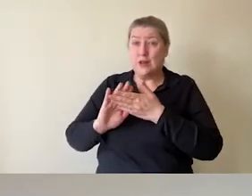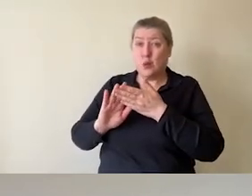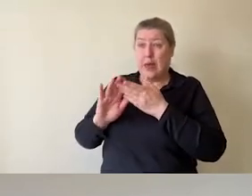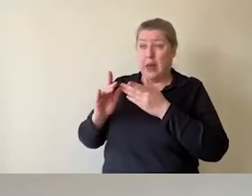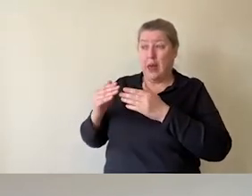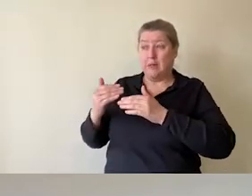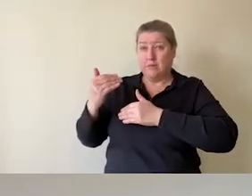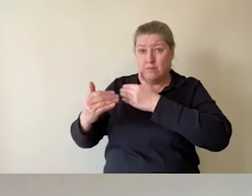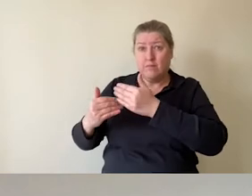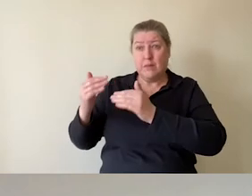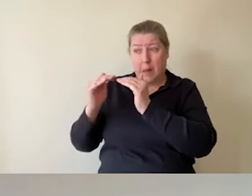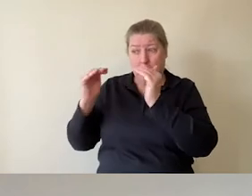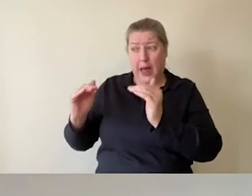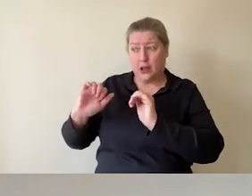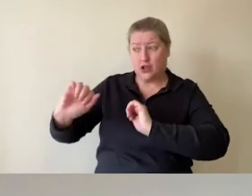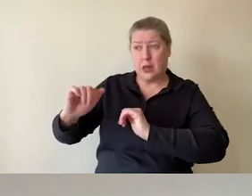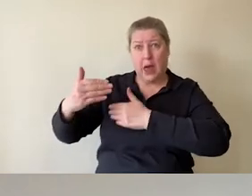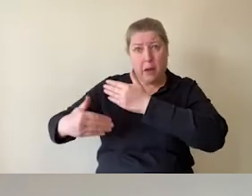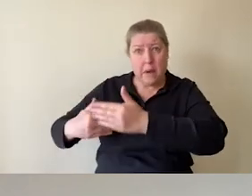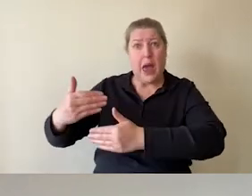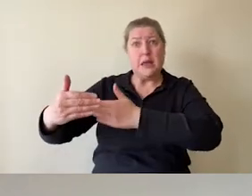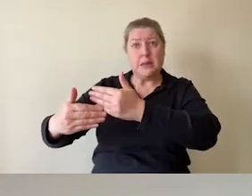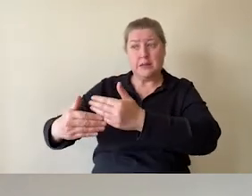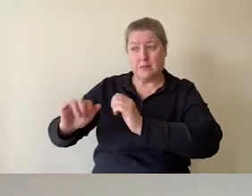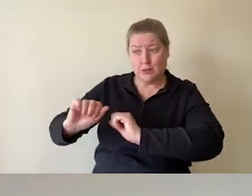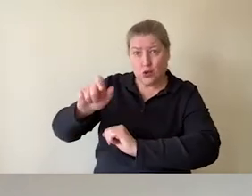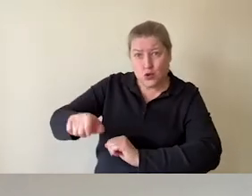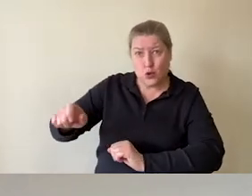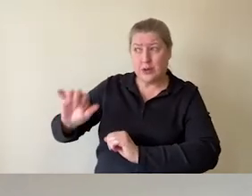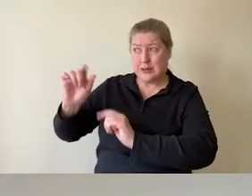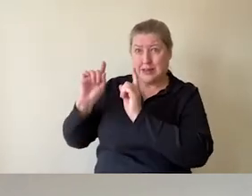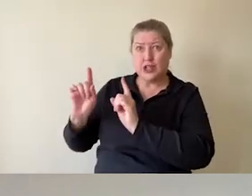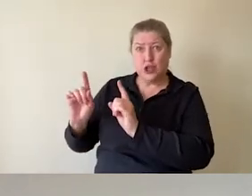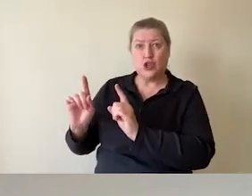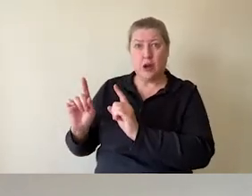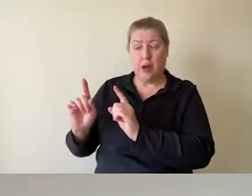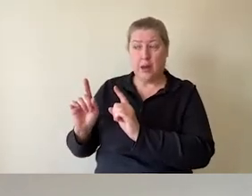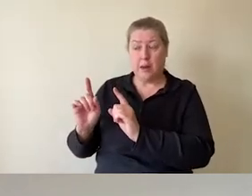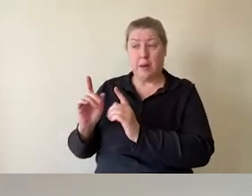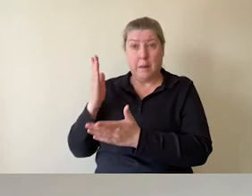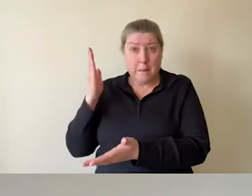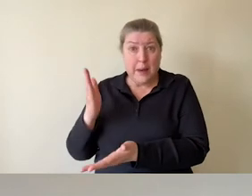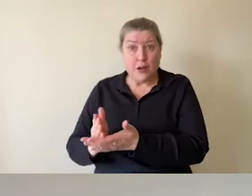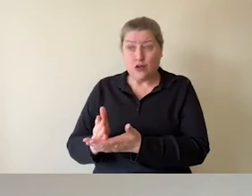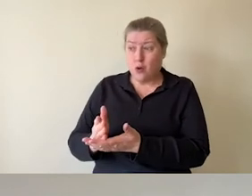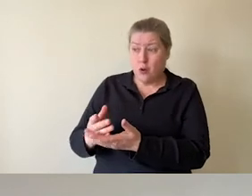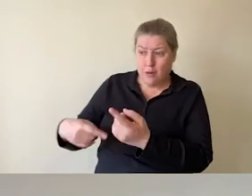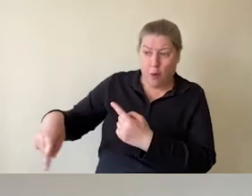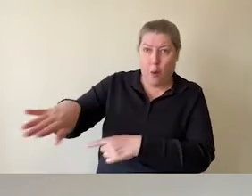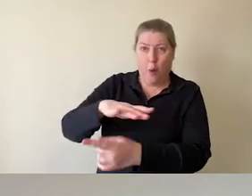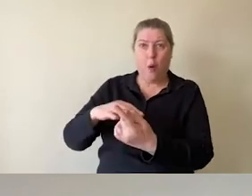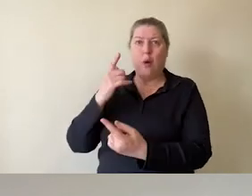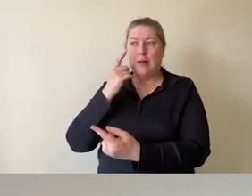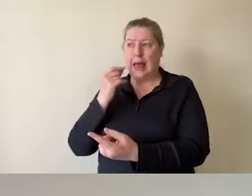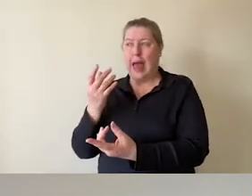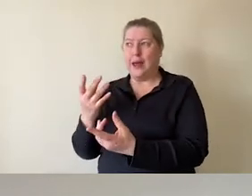of students and the teacher and enable everyone to get the most out of